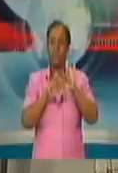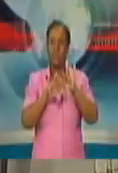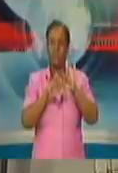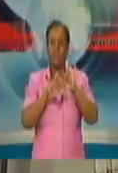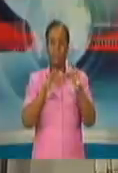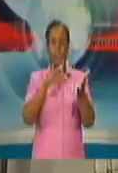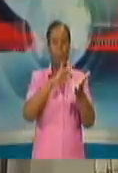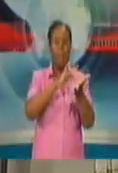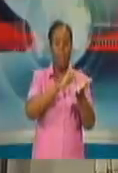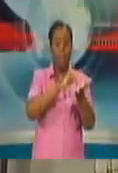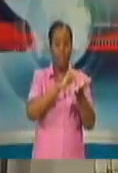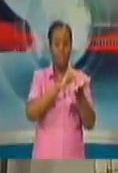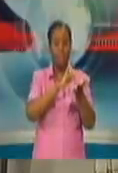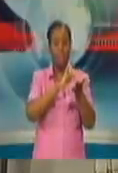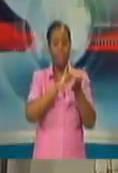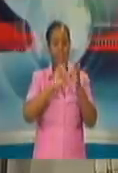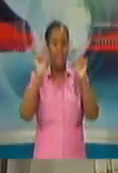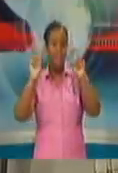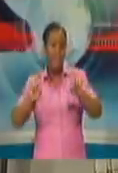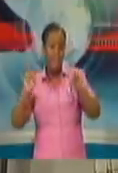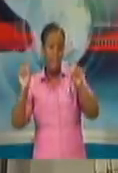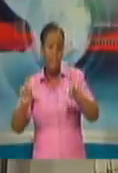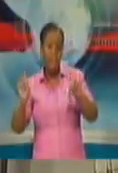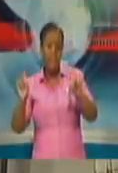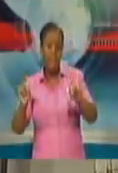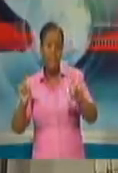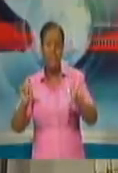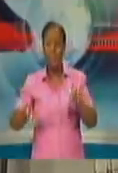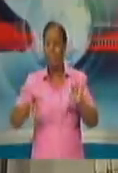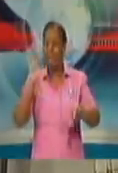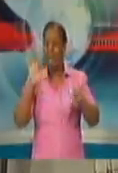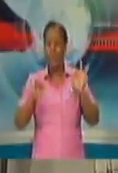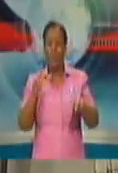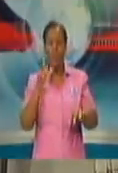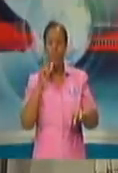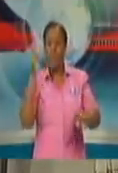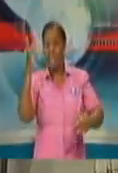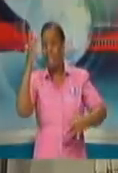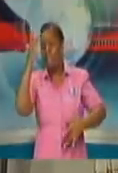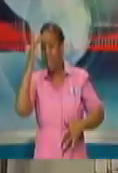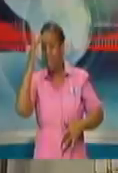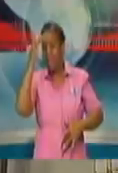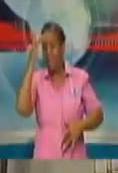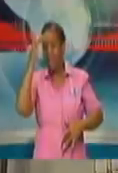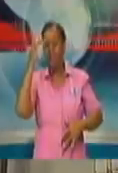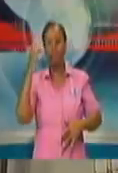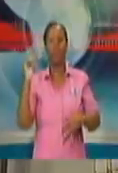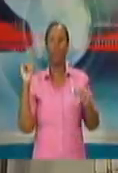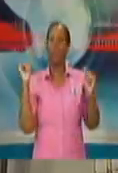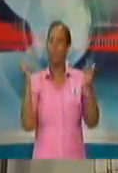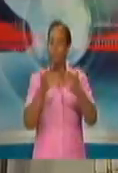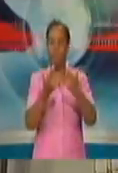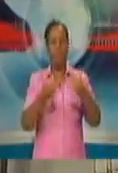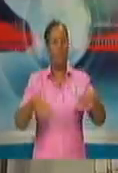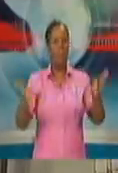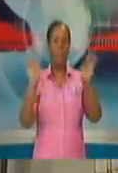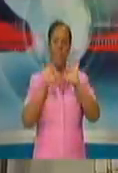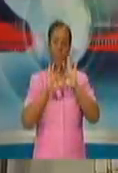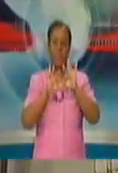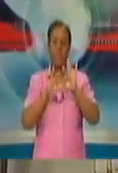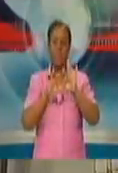testing, tracing, every stage is absolutely critical. This morning,